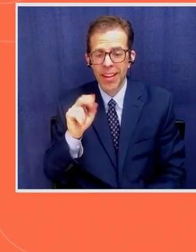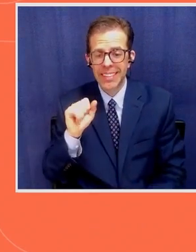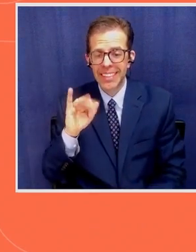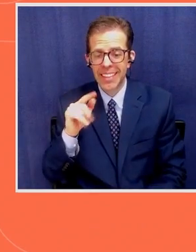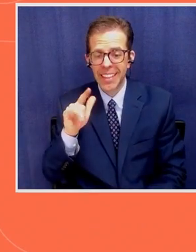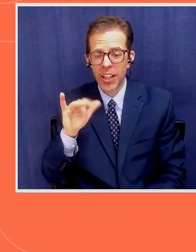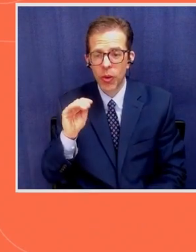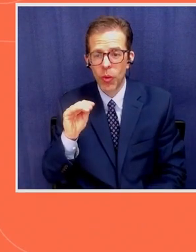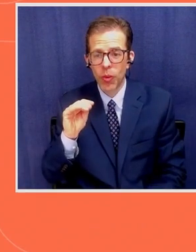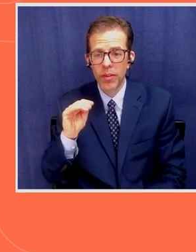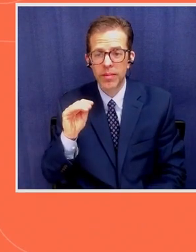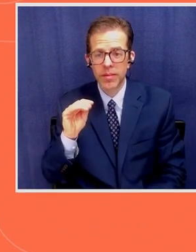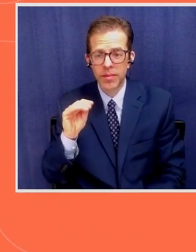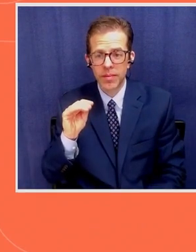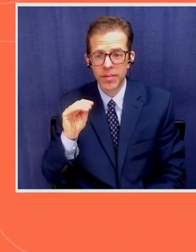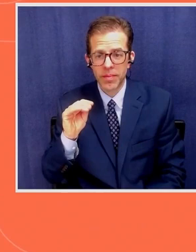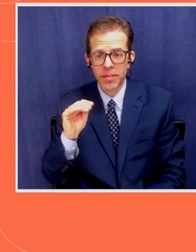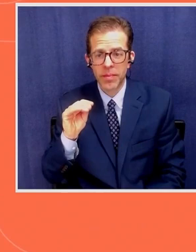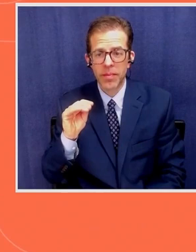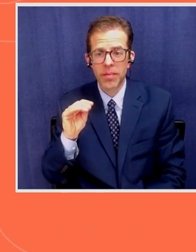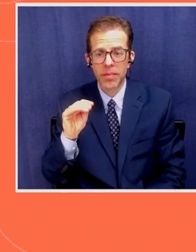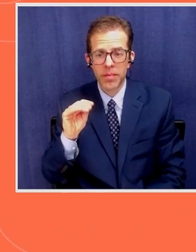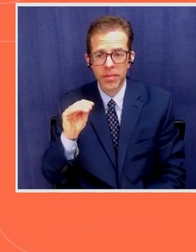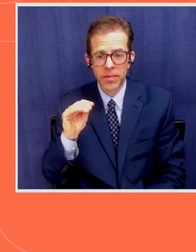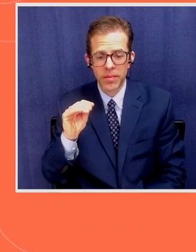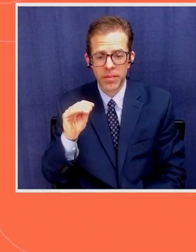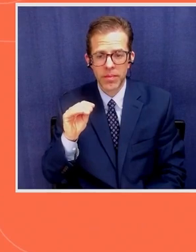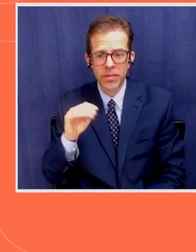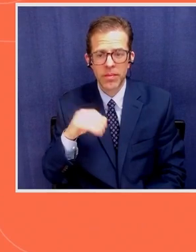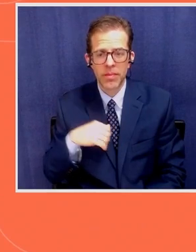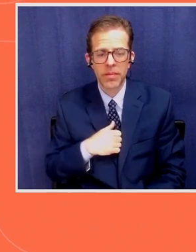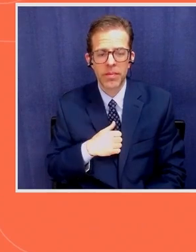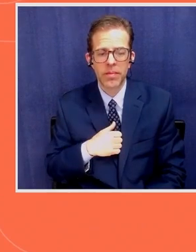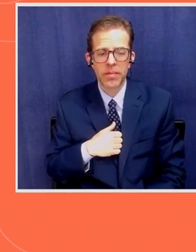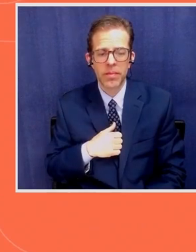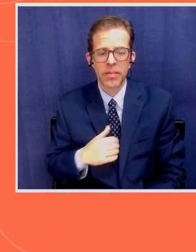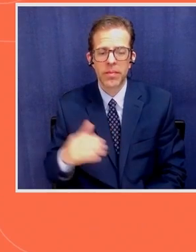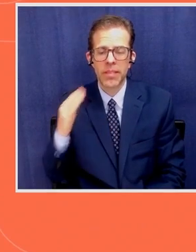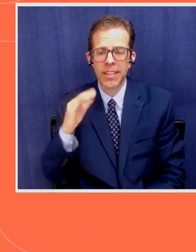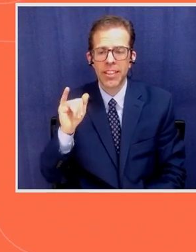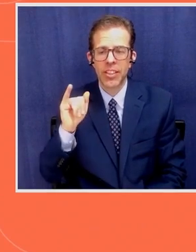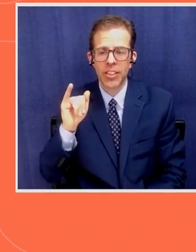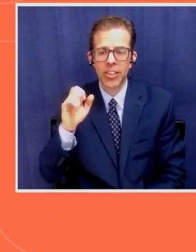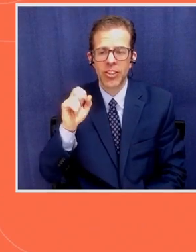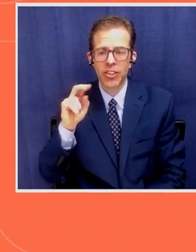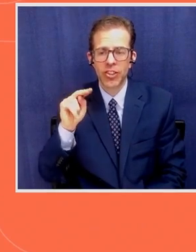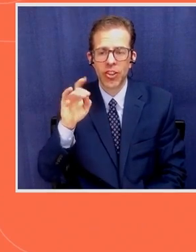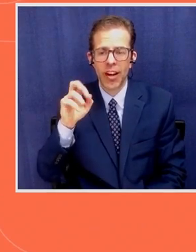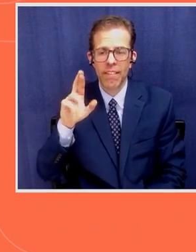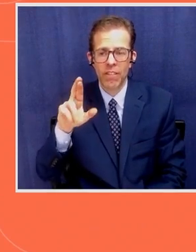Inda Ruffiati, Jennifer D'Anto Kemmerly,